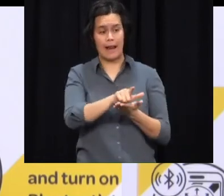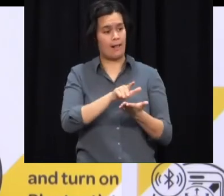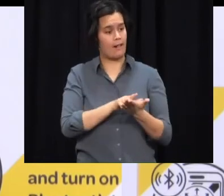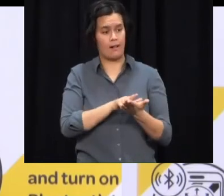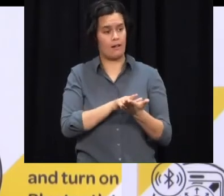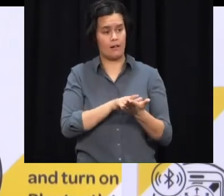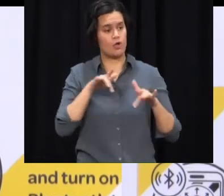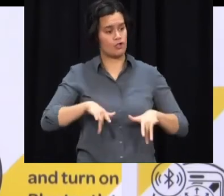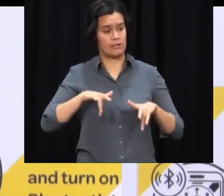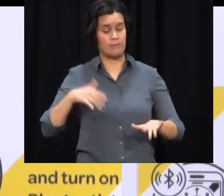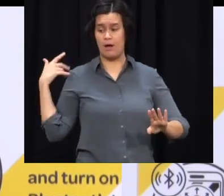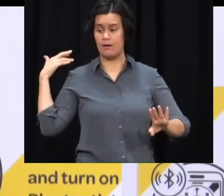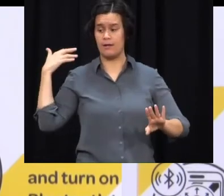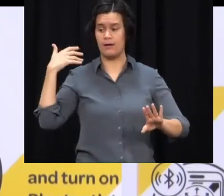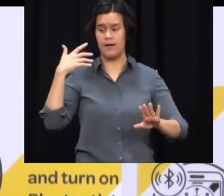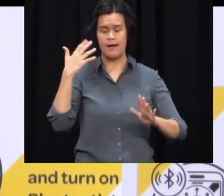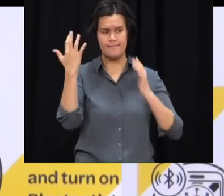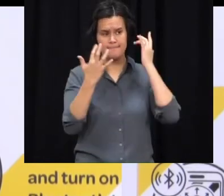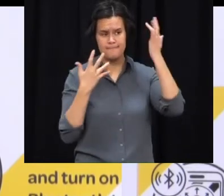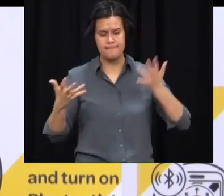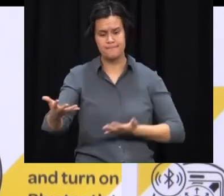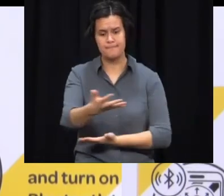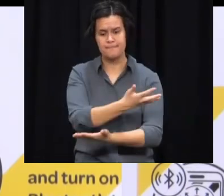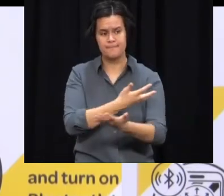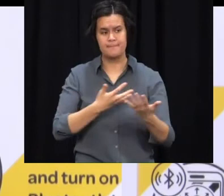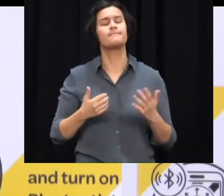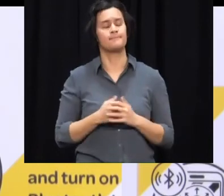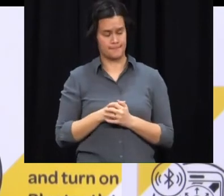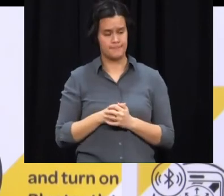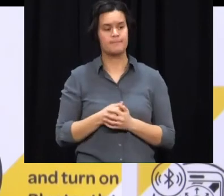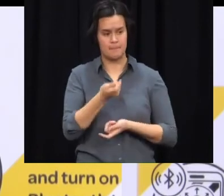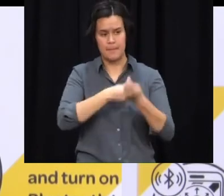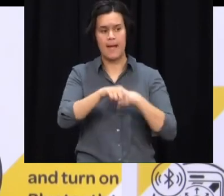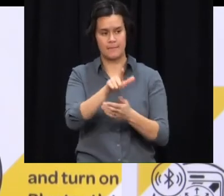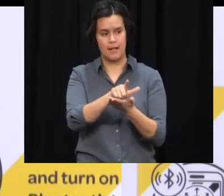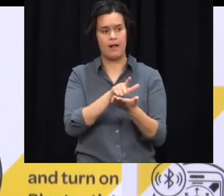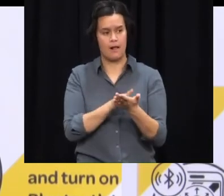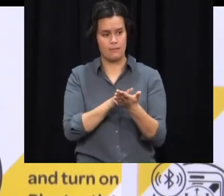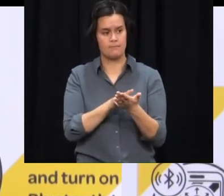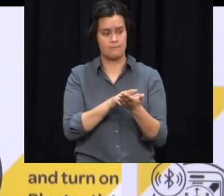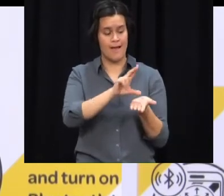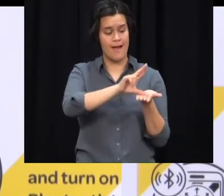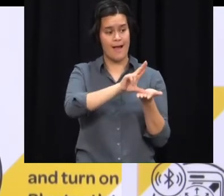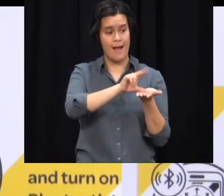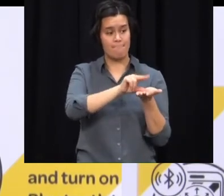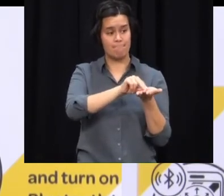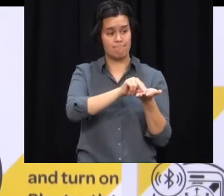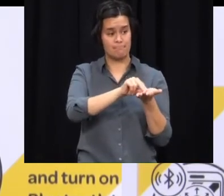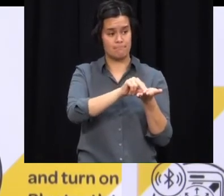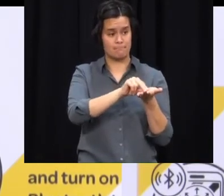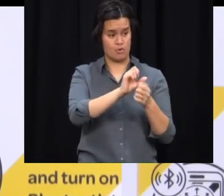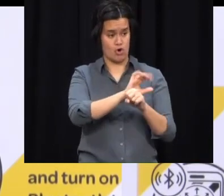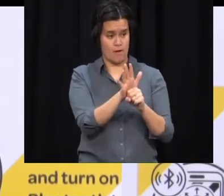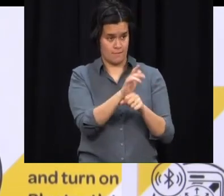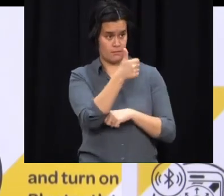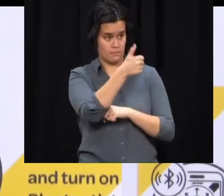including making sure that our COVID tracer, that we're not going to lose access to parts of our COVID tracer app because of the commercial arrangements that are in place